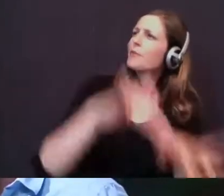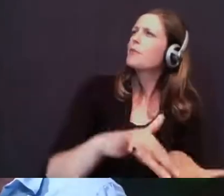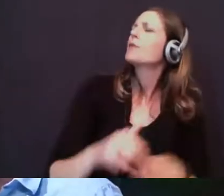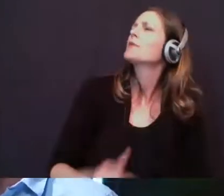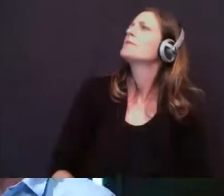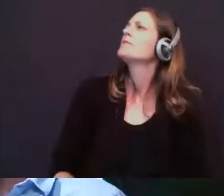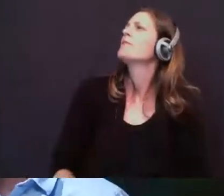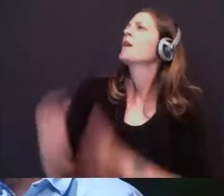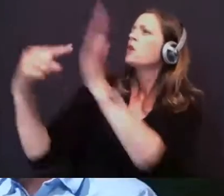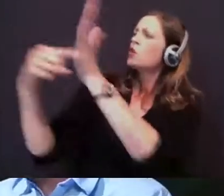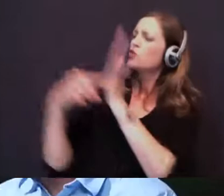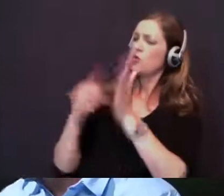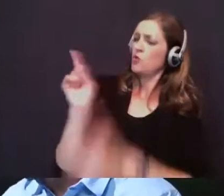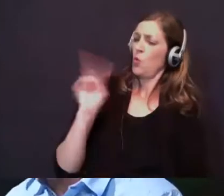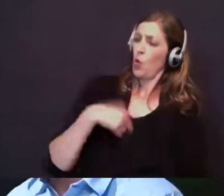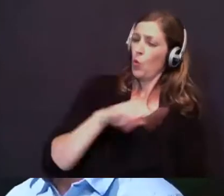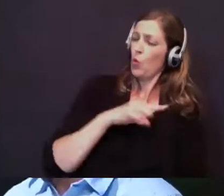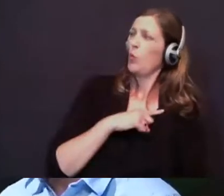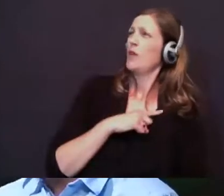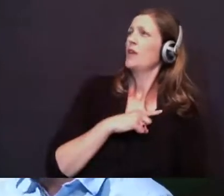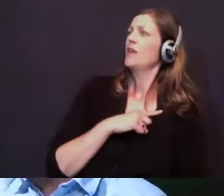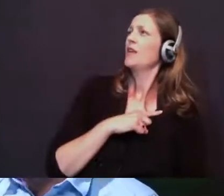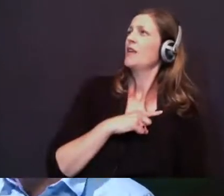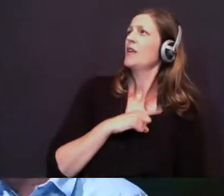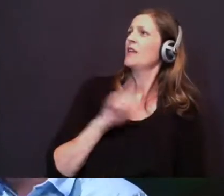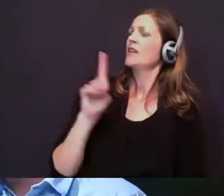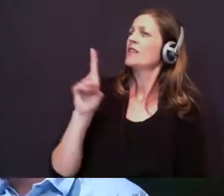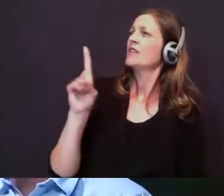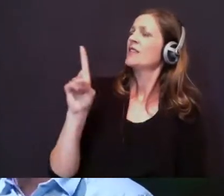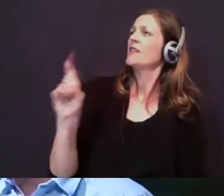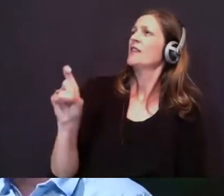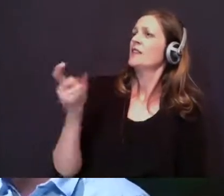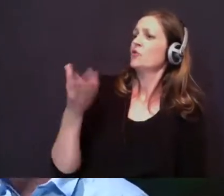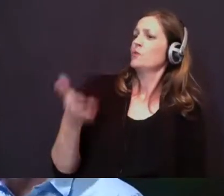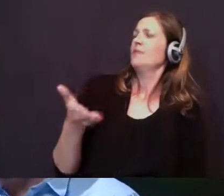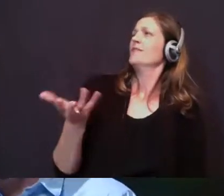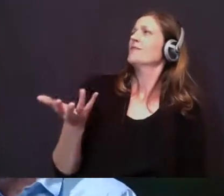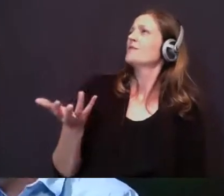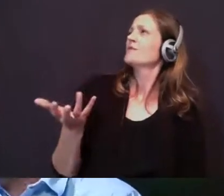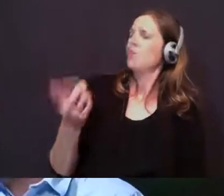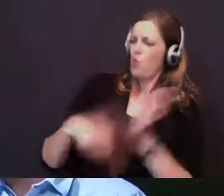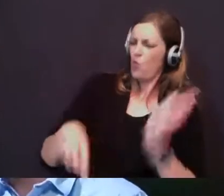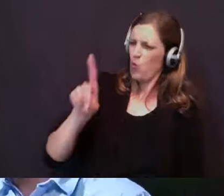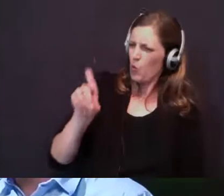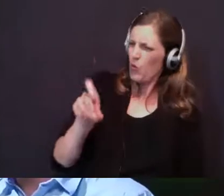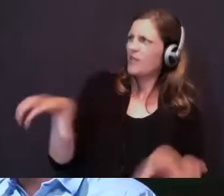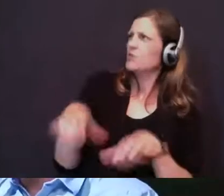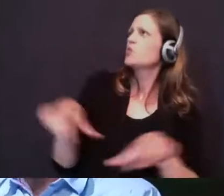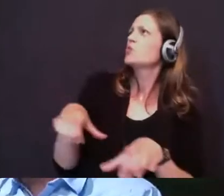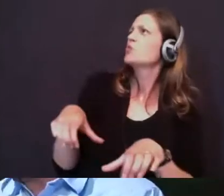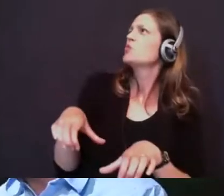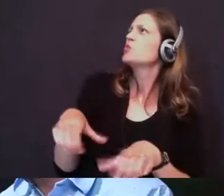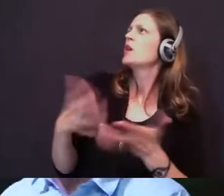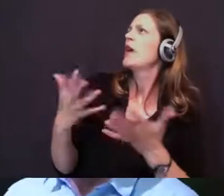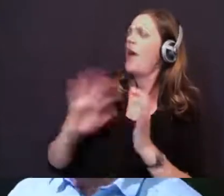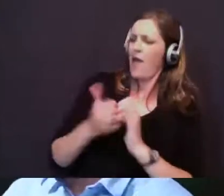God, show us where we need to be to fulfill that. God, what we need to do, how